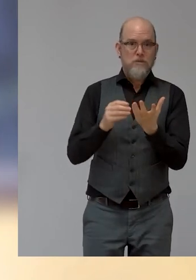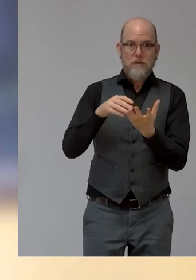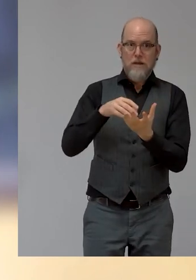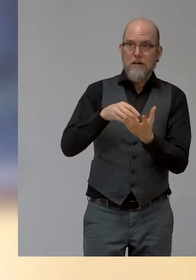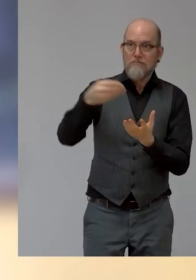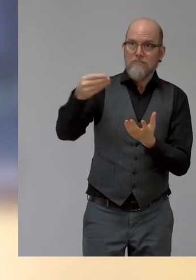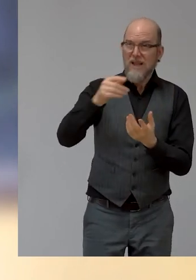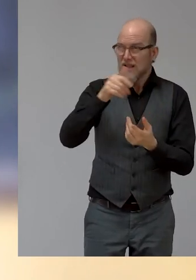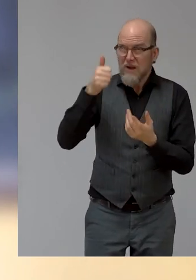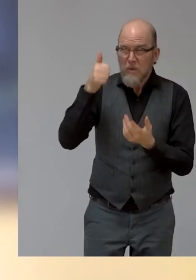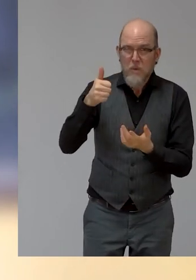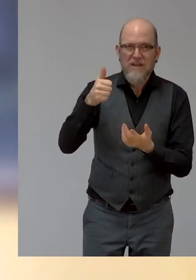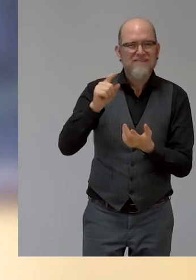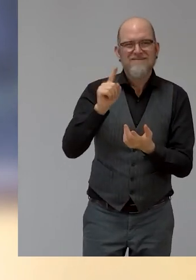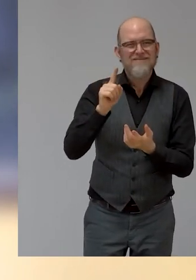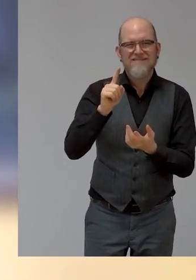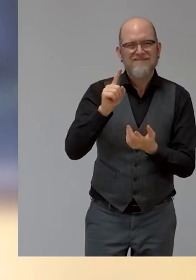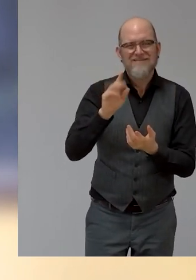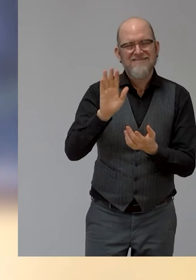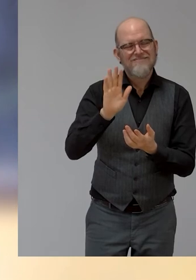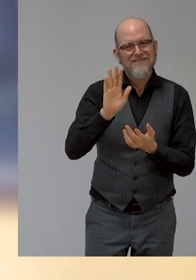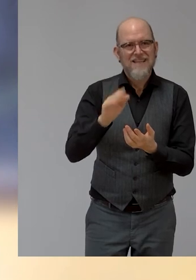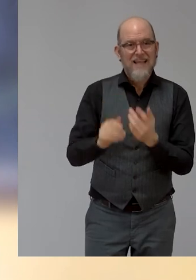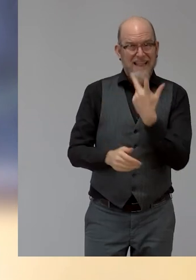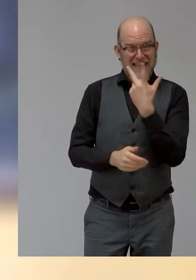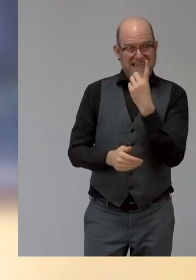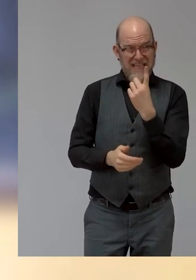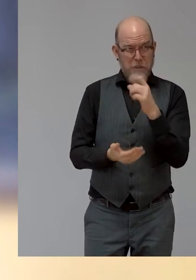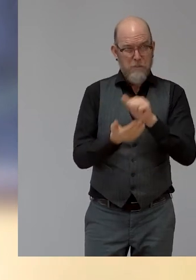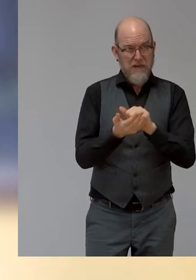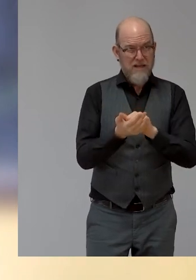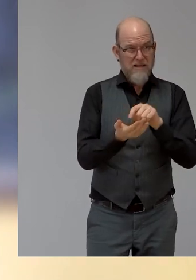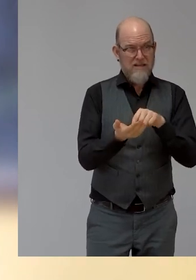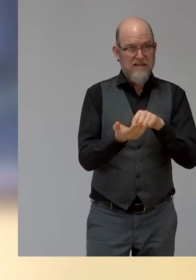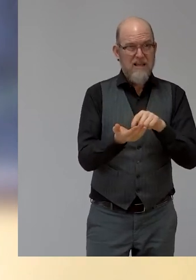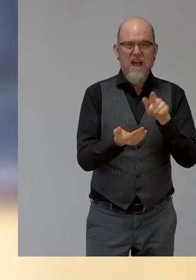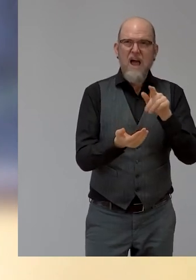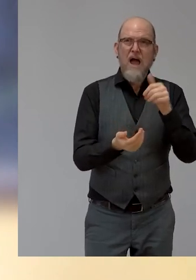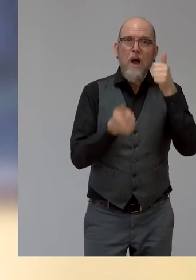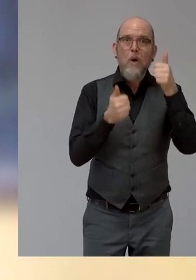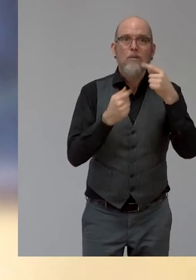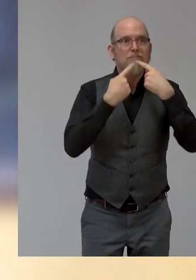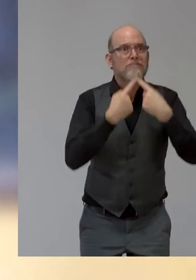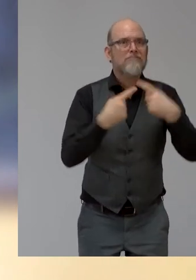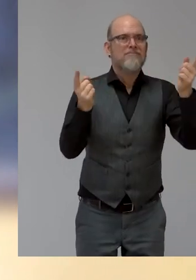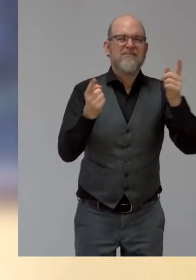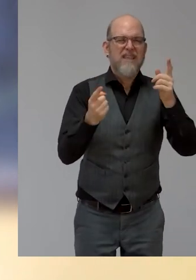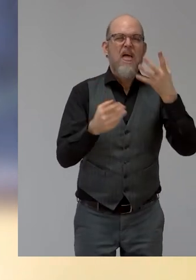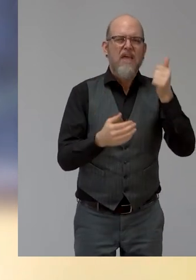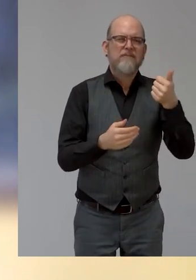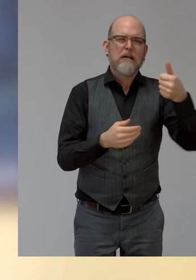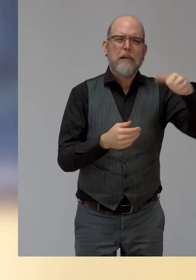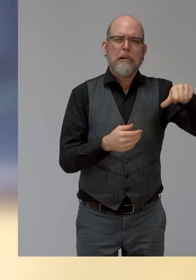reason why 3D printing went into a lot of disrepute is because a lot of organizations and individuals